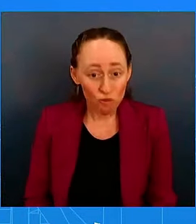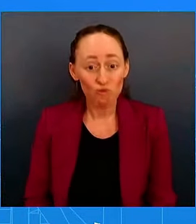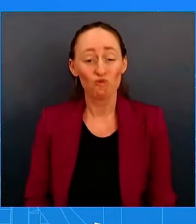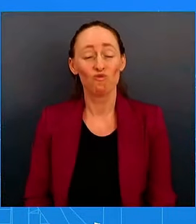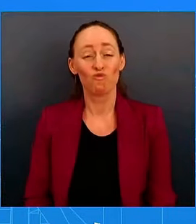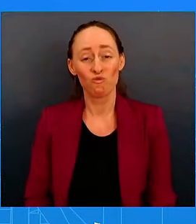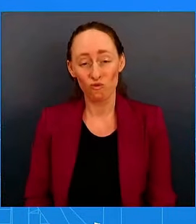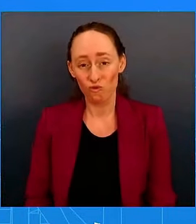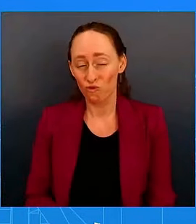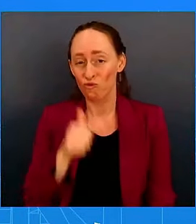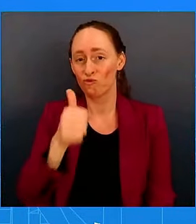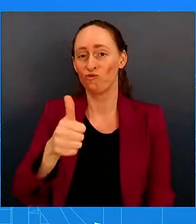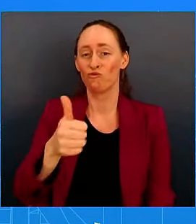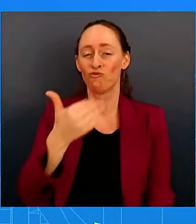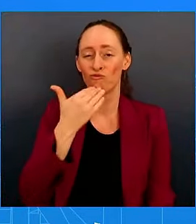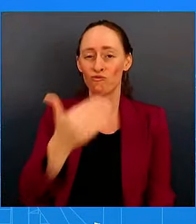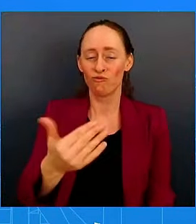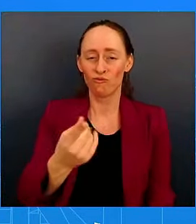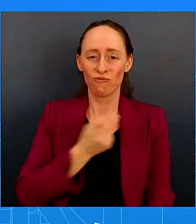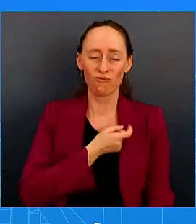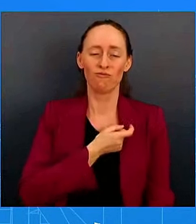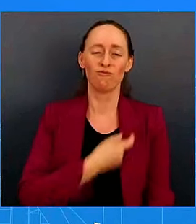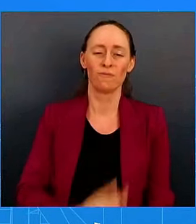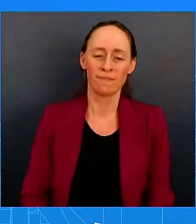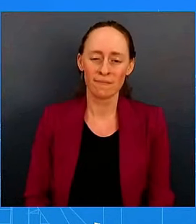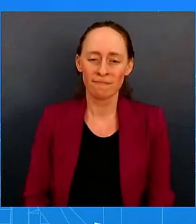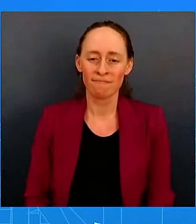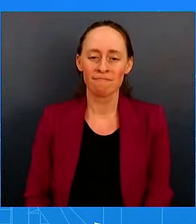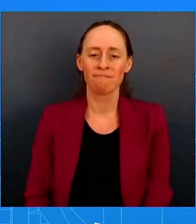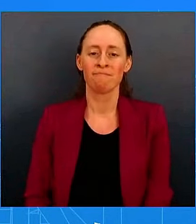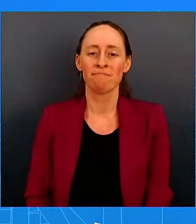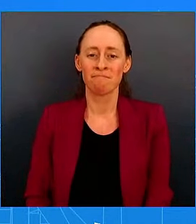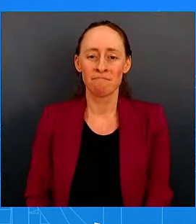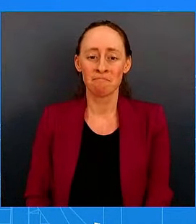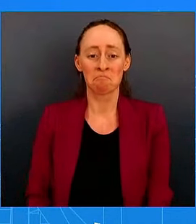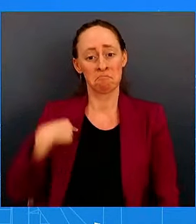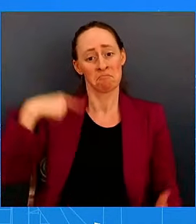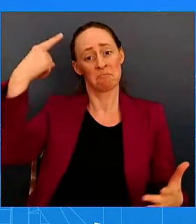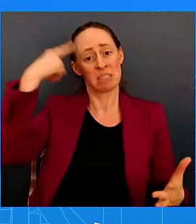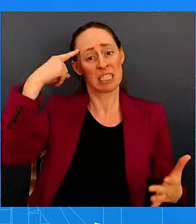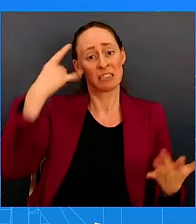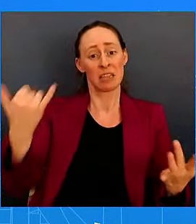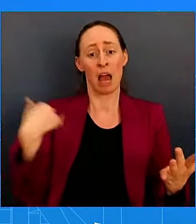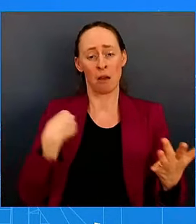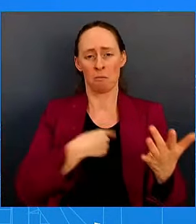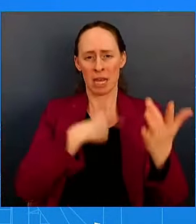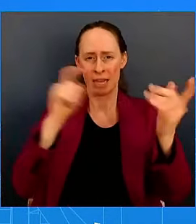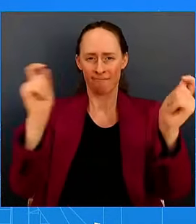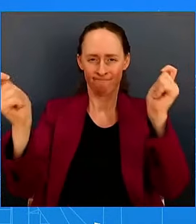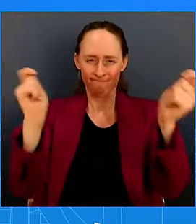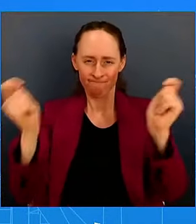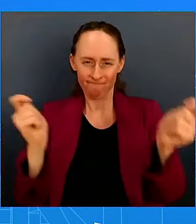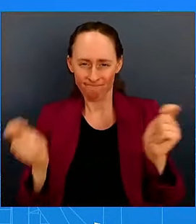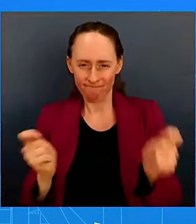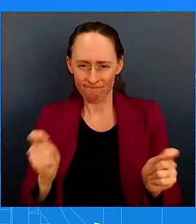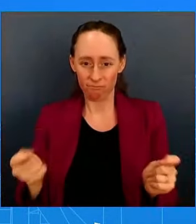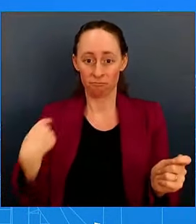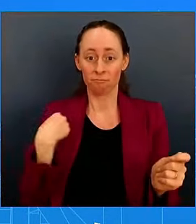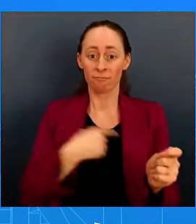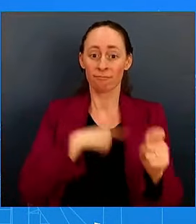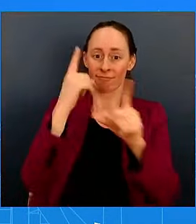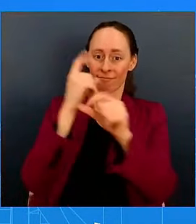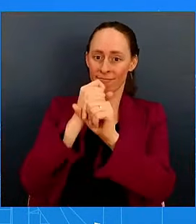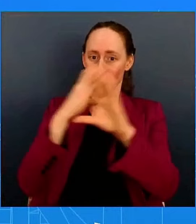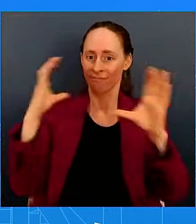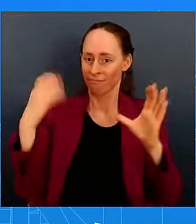and I think it was fair to say that we were recalibrating, as you could imagine. What we saw at the end of July was